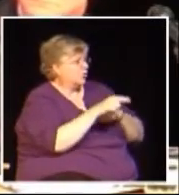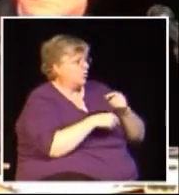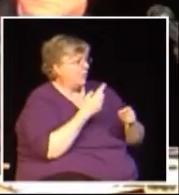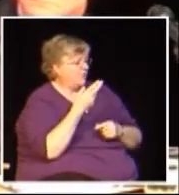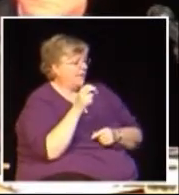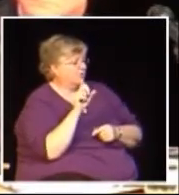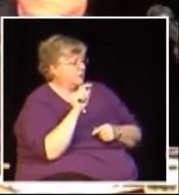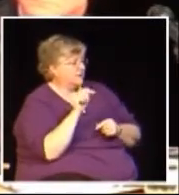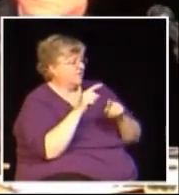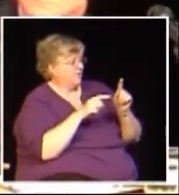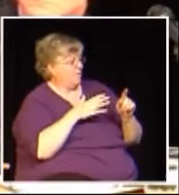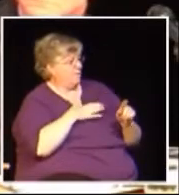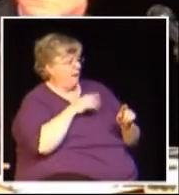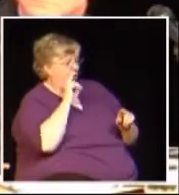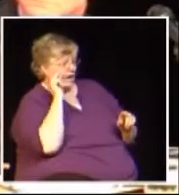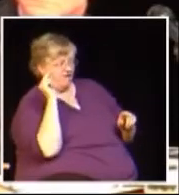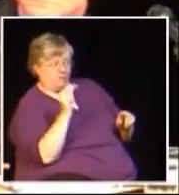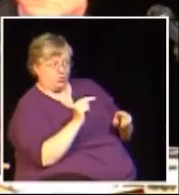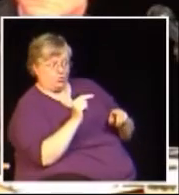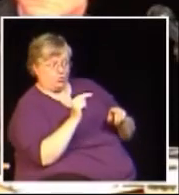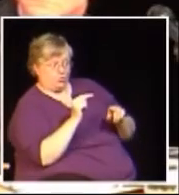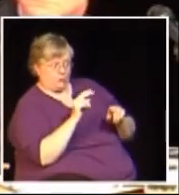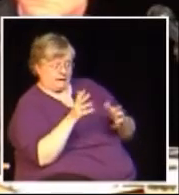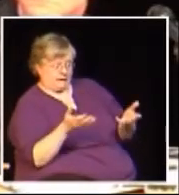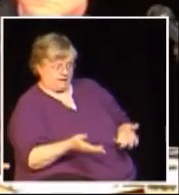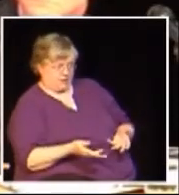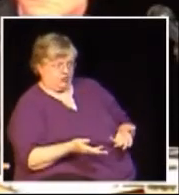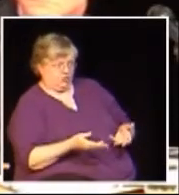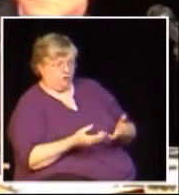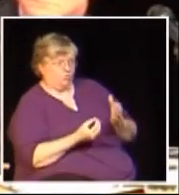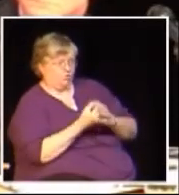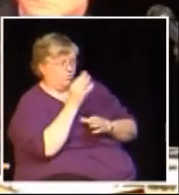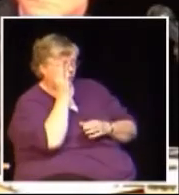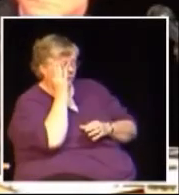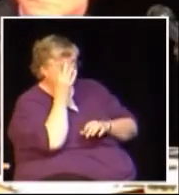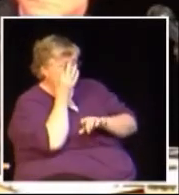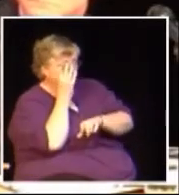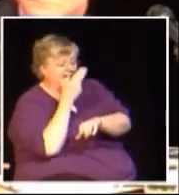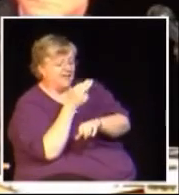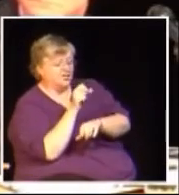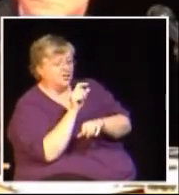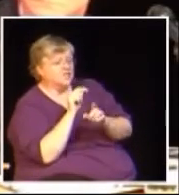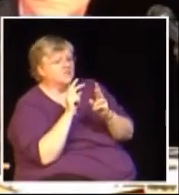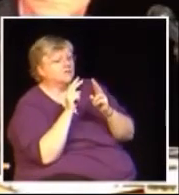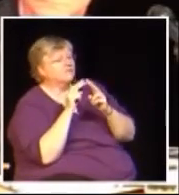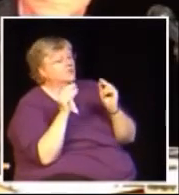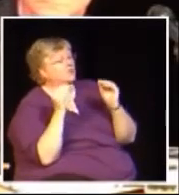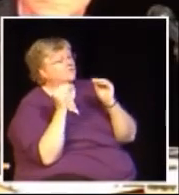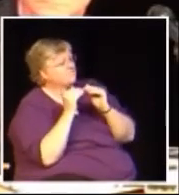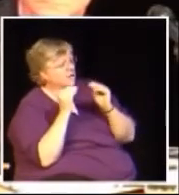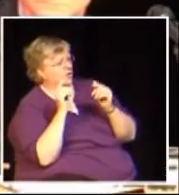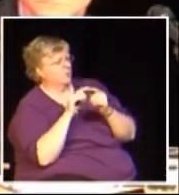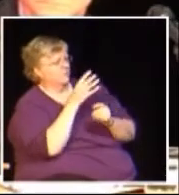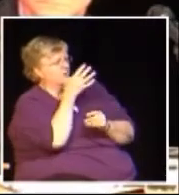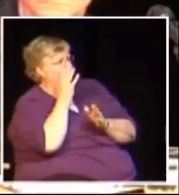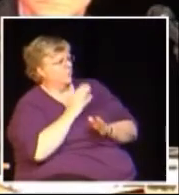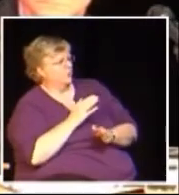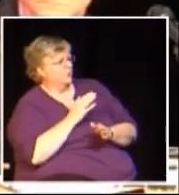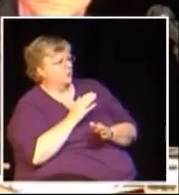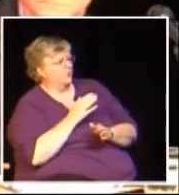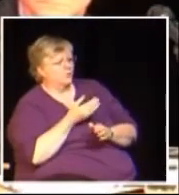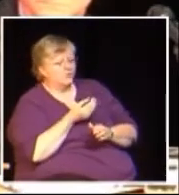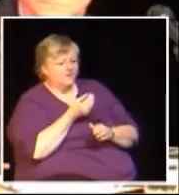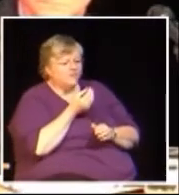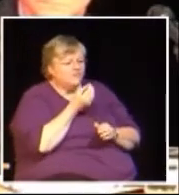tell you about the HST from my perspective as a local BC food producer is that HST is actually very